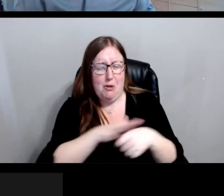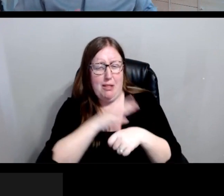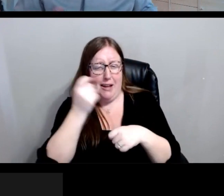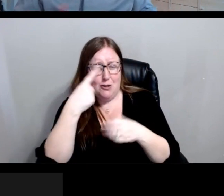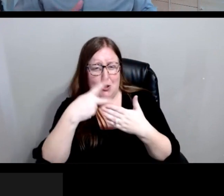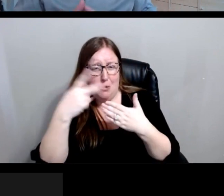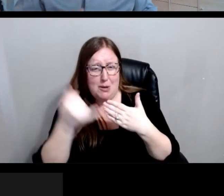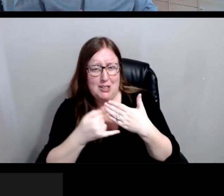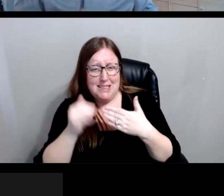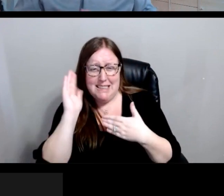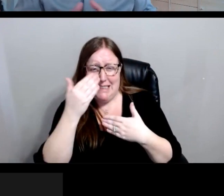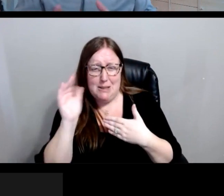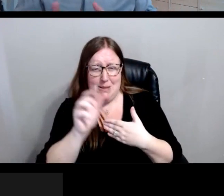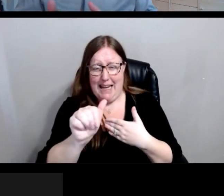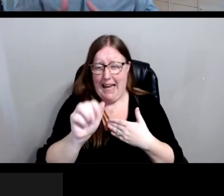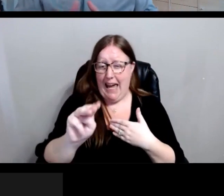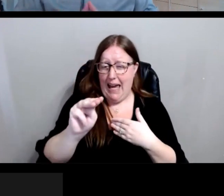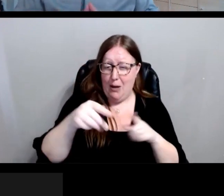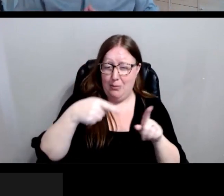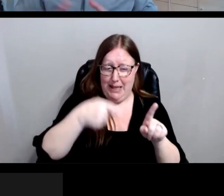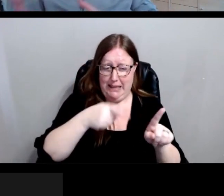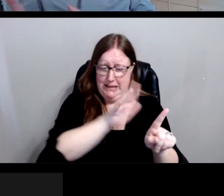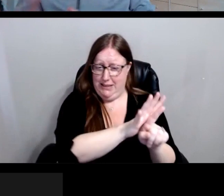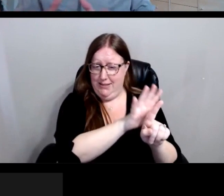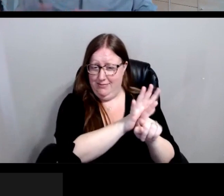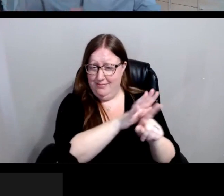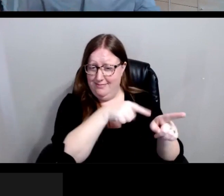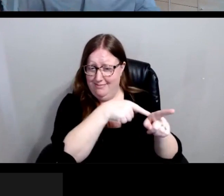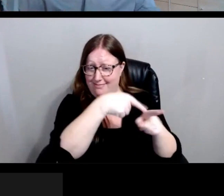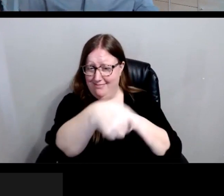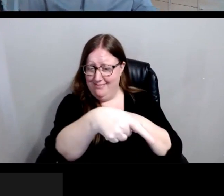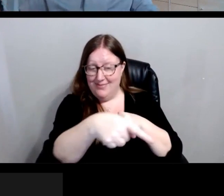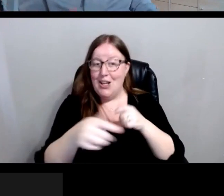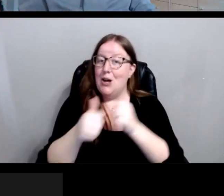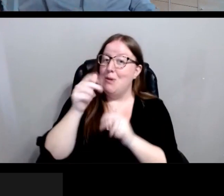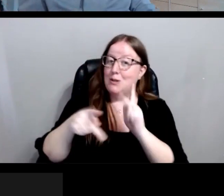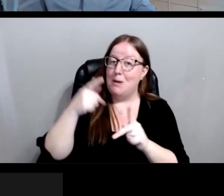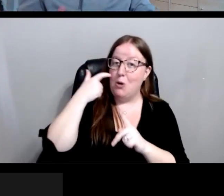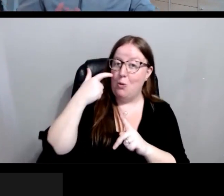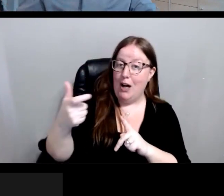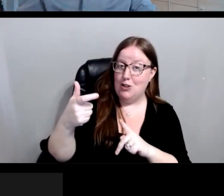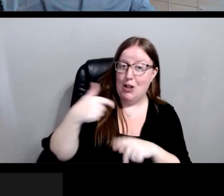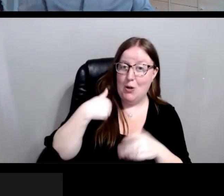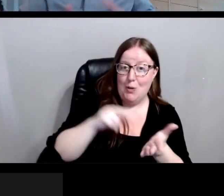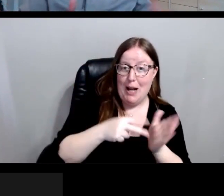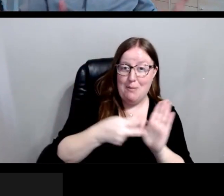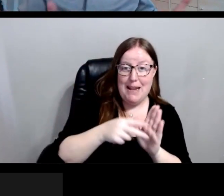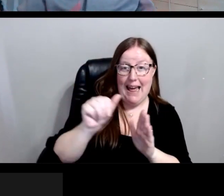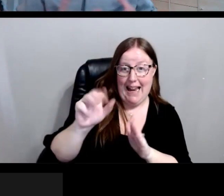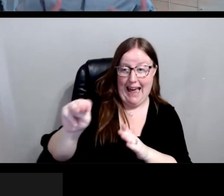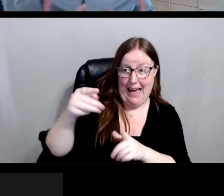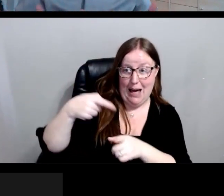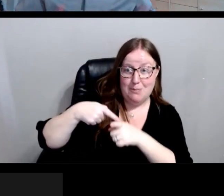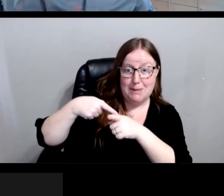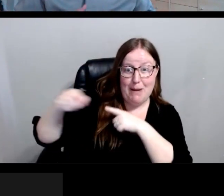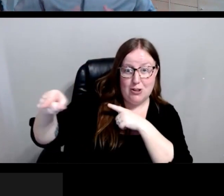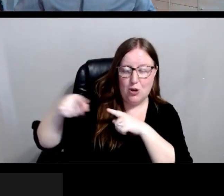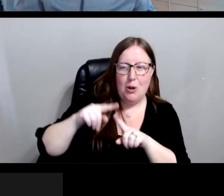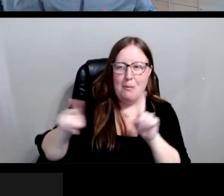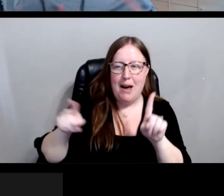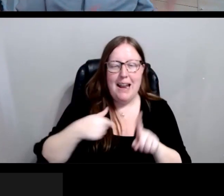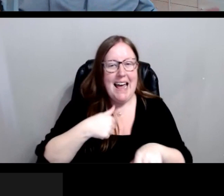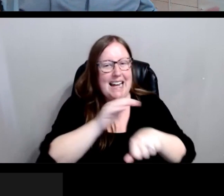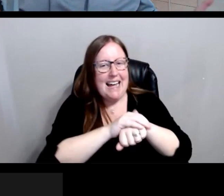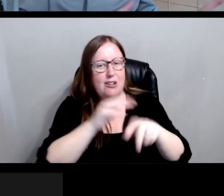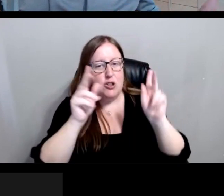like an AM special, if you know what I mean. Most people watching this won't know what I mean by an AM special. But as an English person,